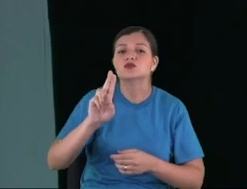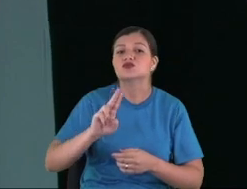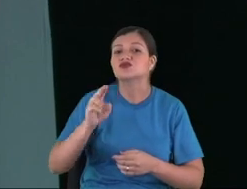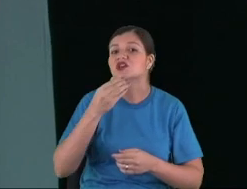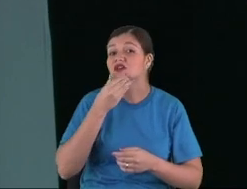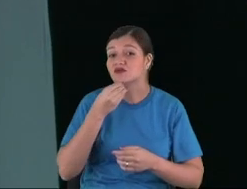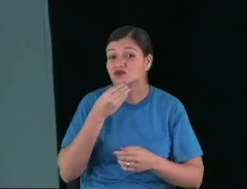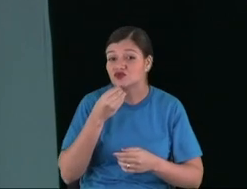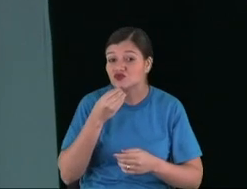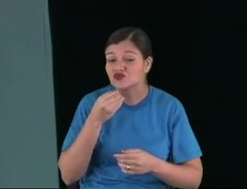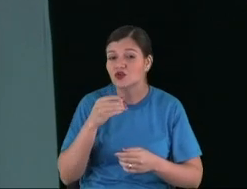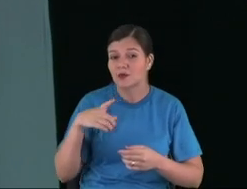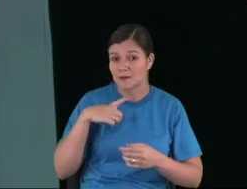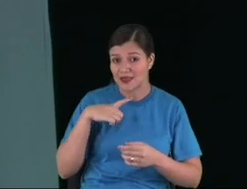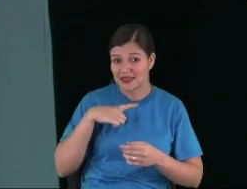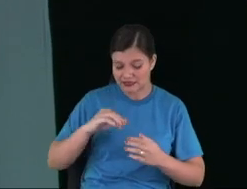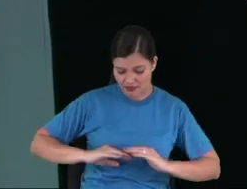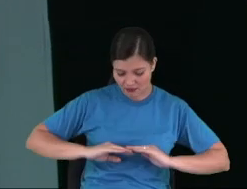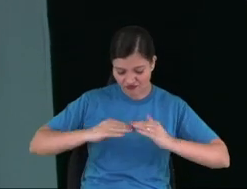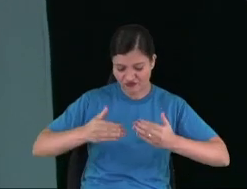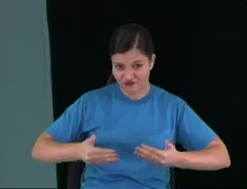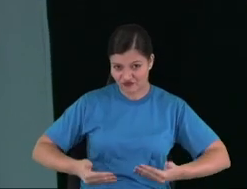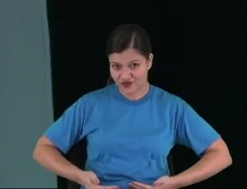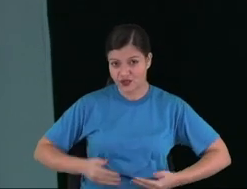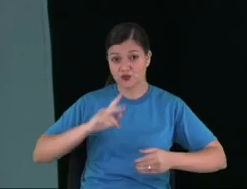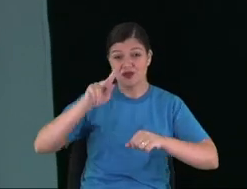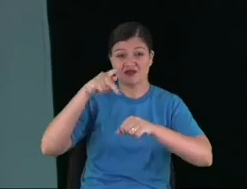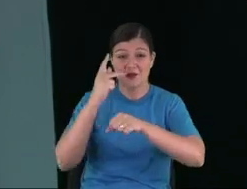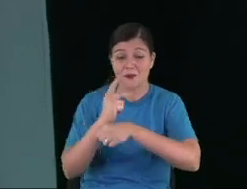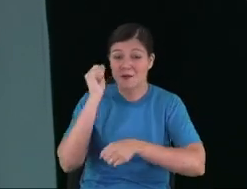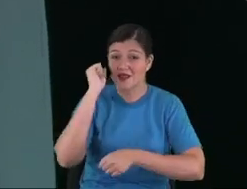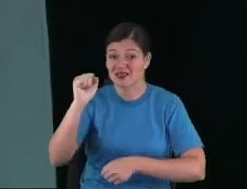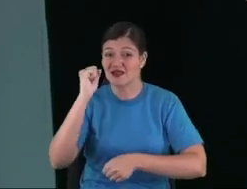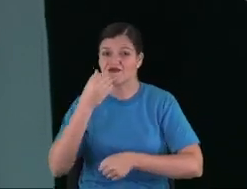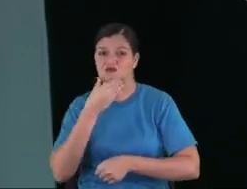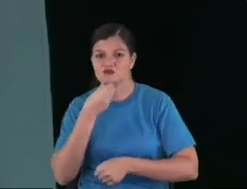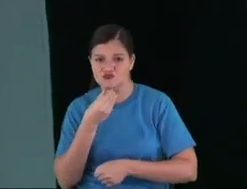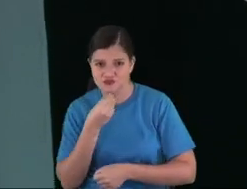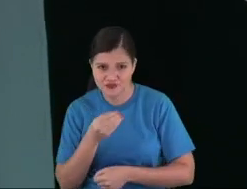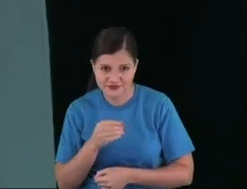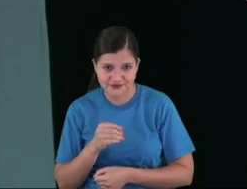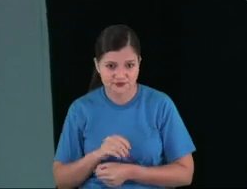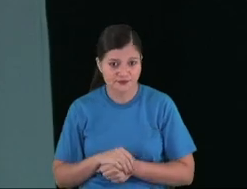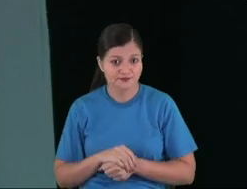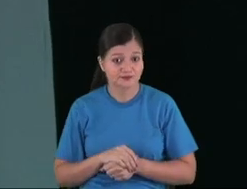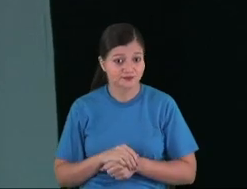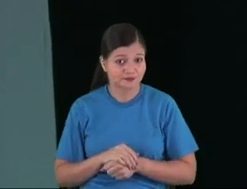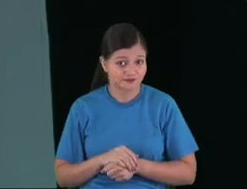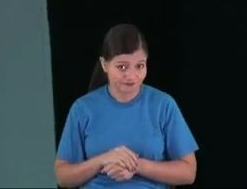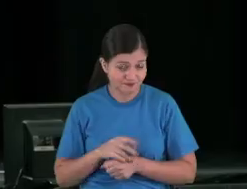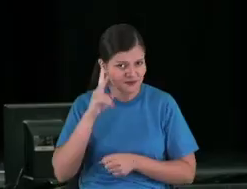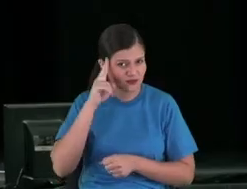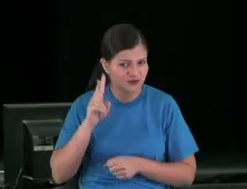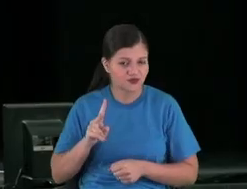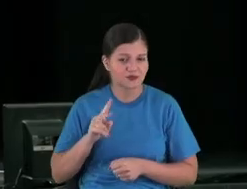But family without a husband is not the plan of God. We live in a society that reflects that.